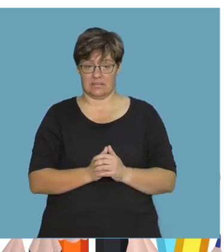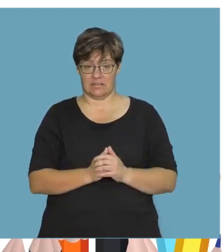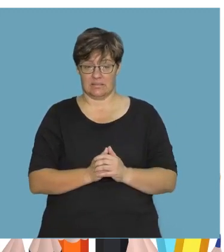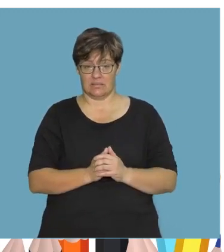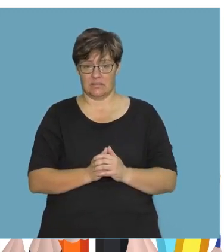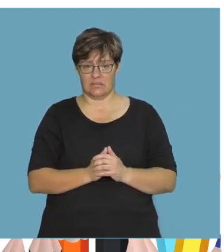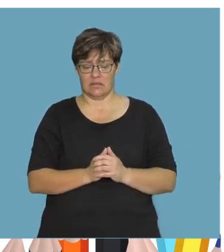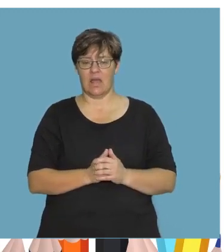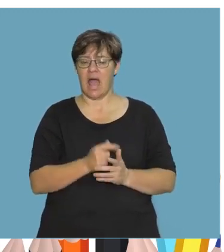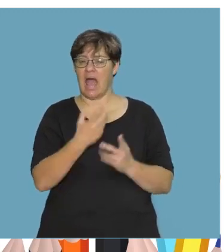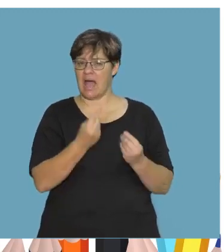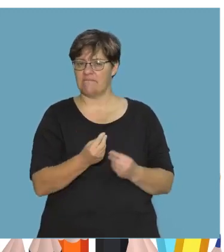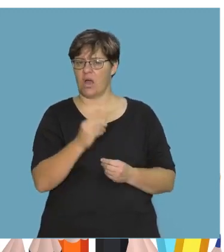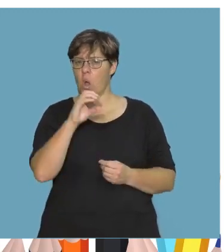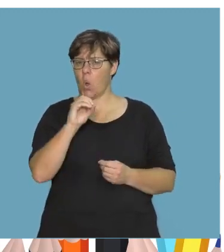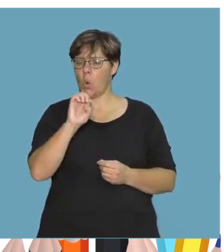sound?